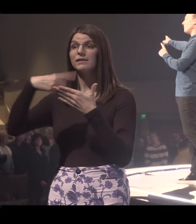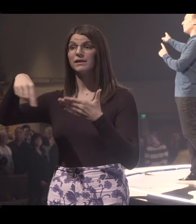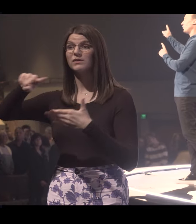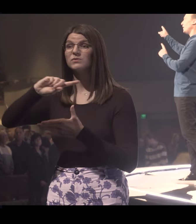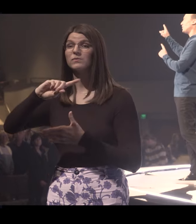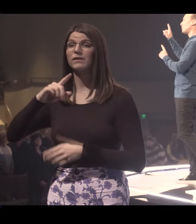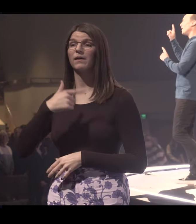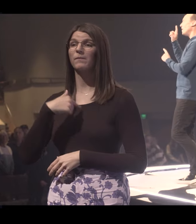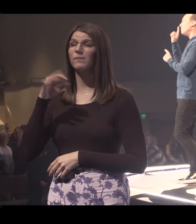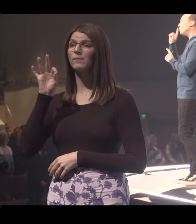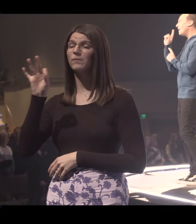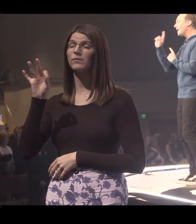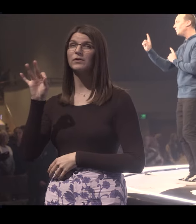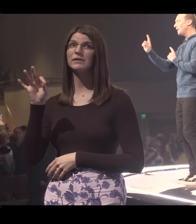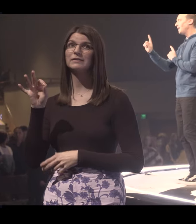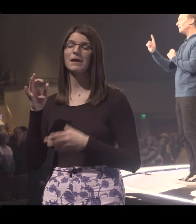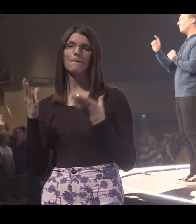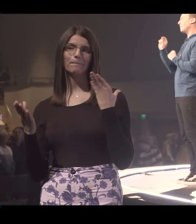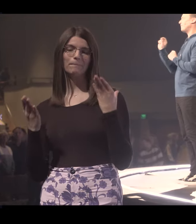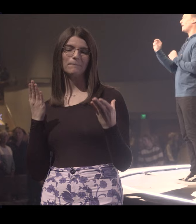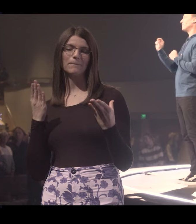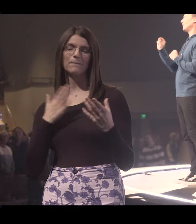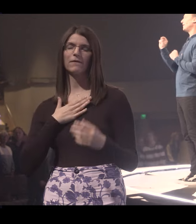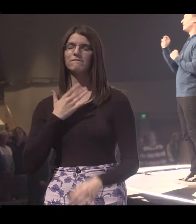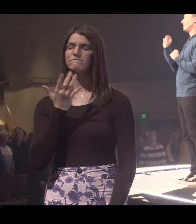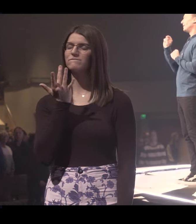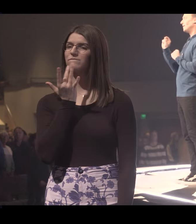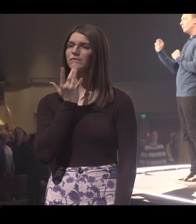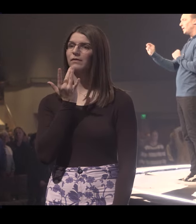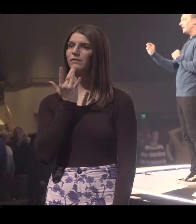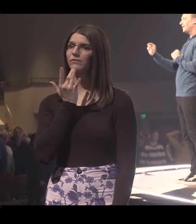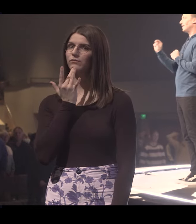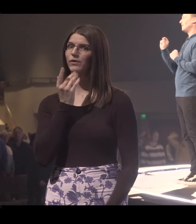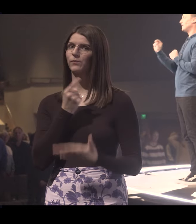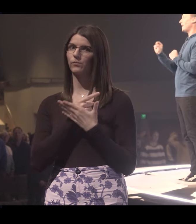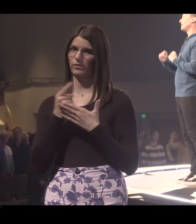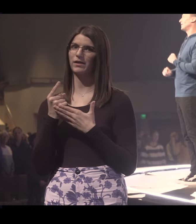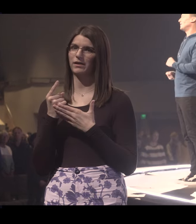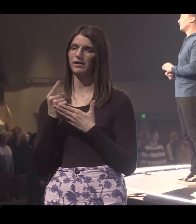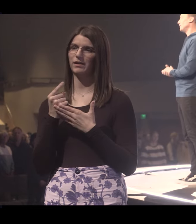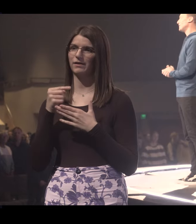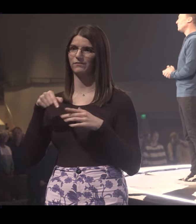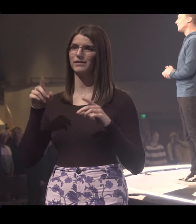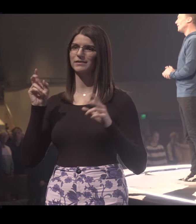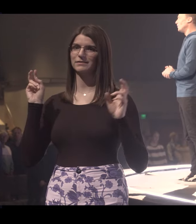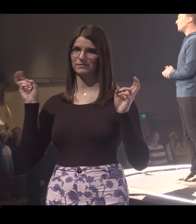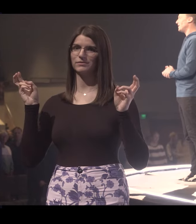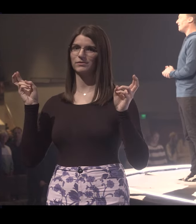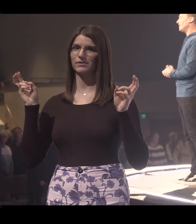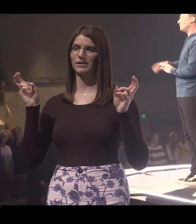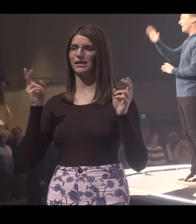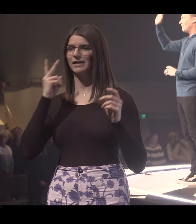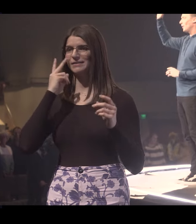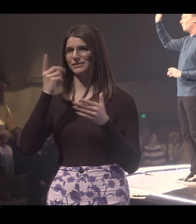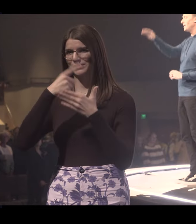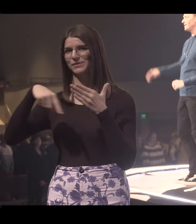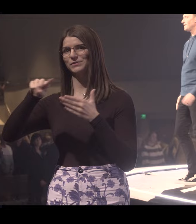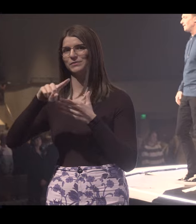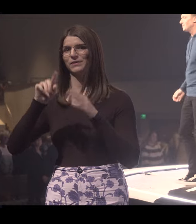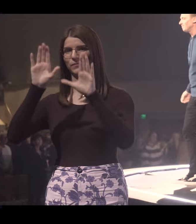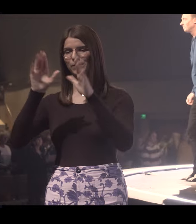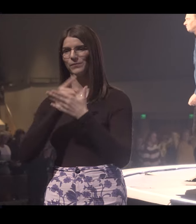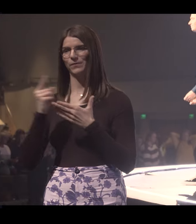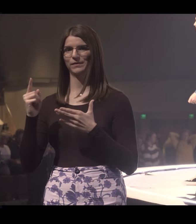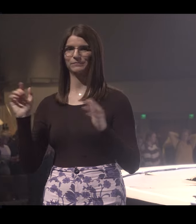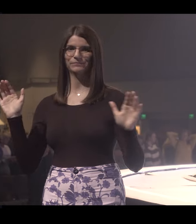Hey, next week I'm going to preach maybe my favorite week of this I Declare series. We'll see you then.